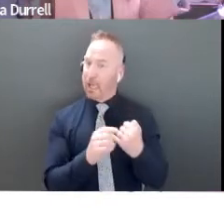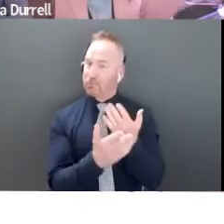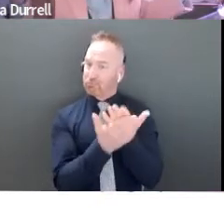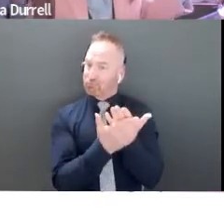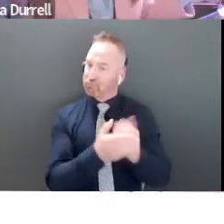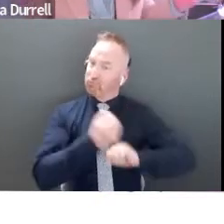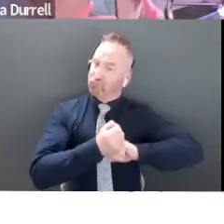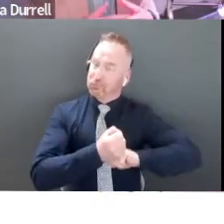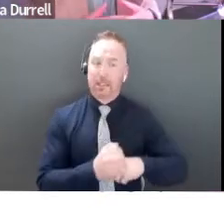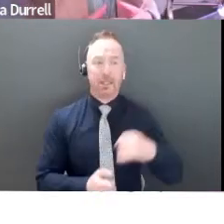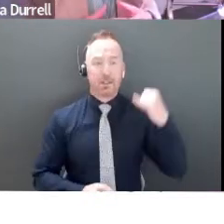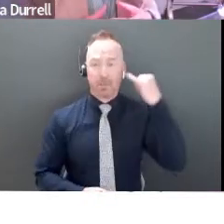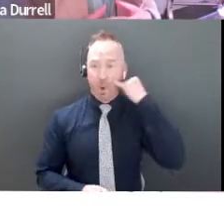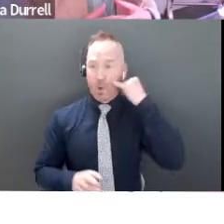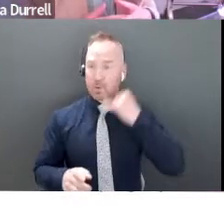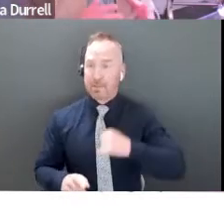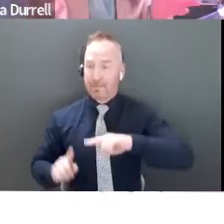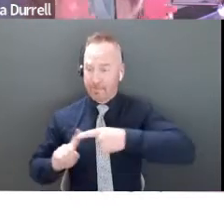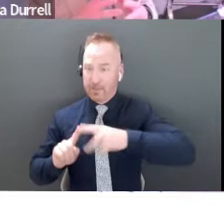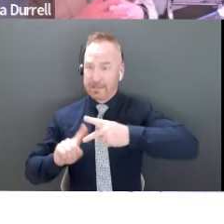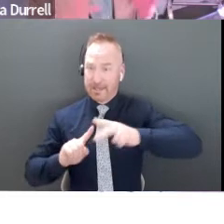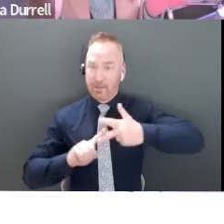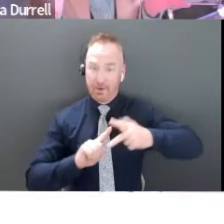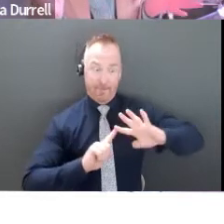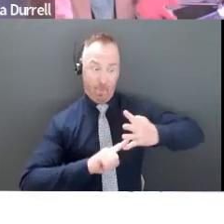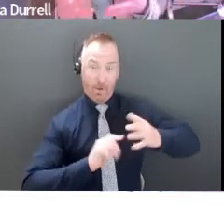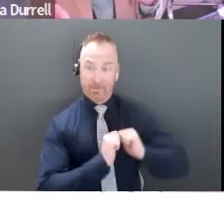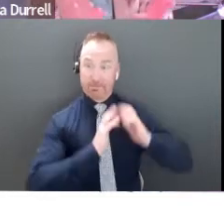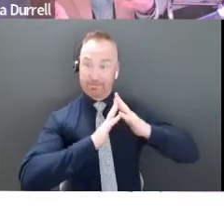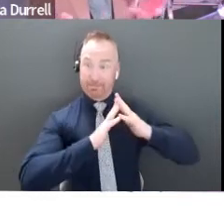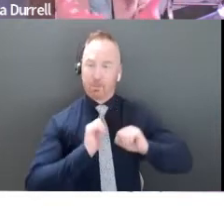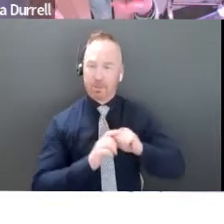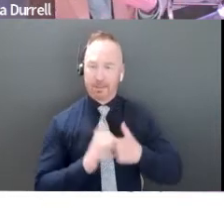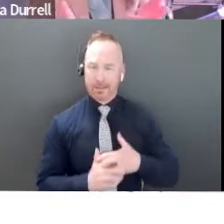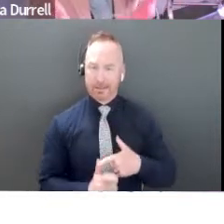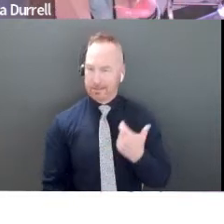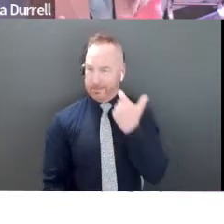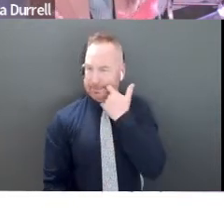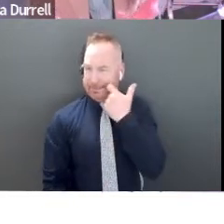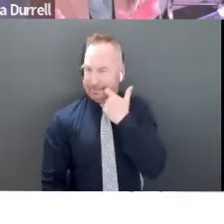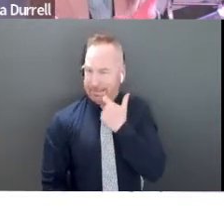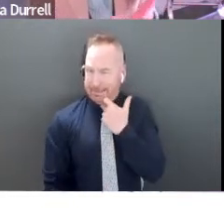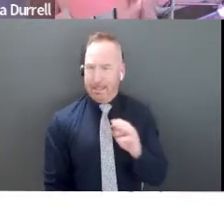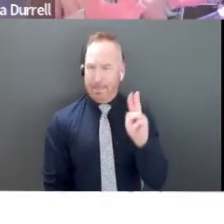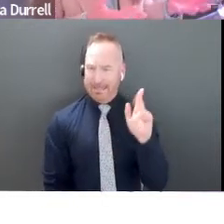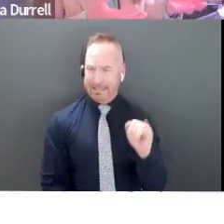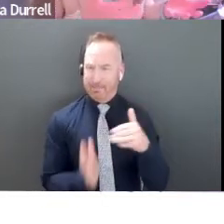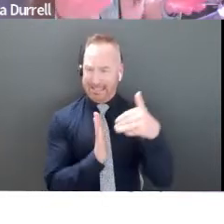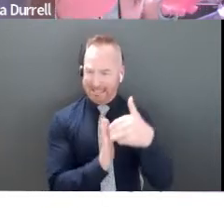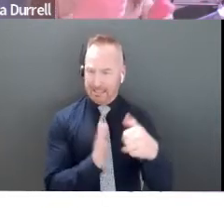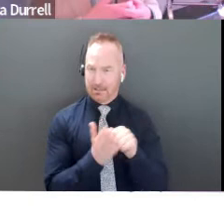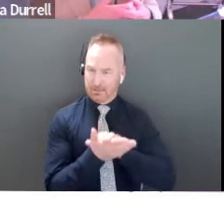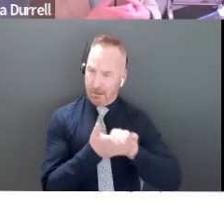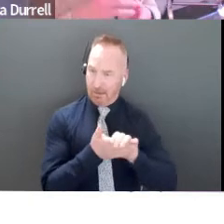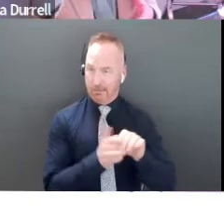and you had a multimillion dollar exit on your last one acquisition, then, you know, I think that's, that definitely showcases that you've got,